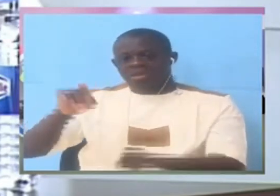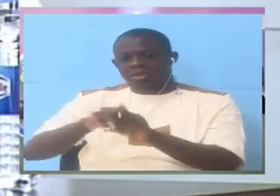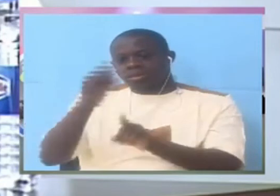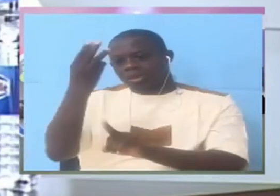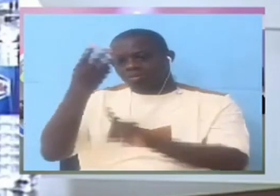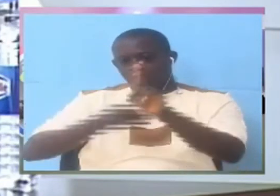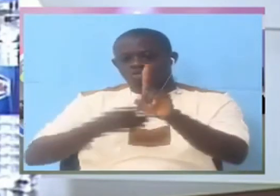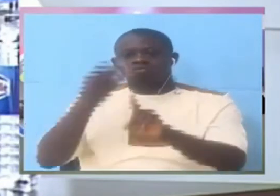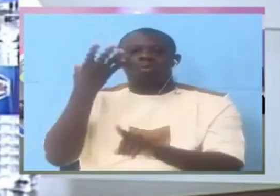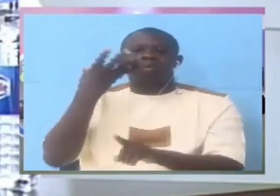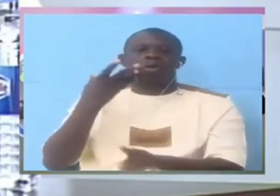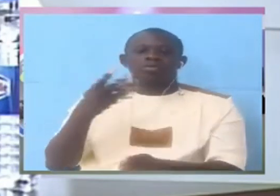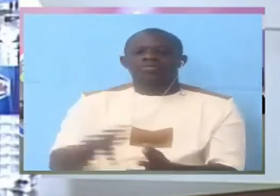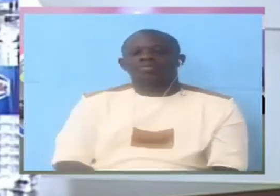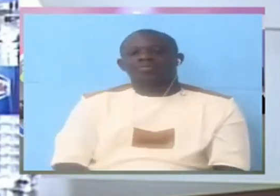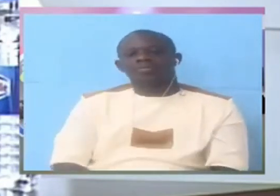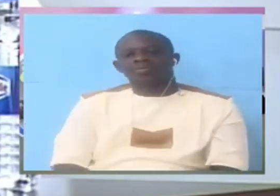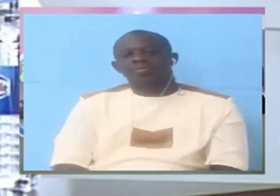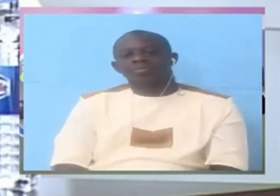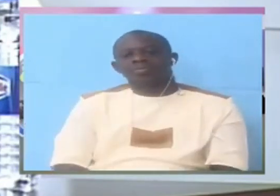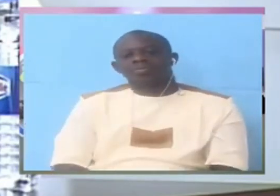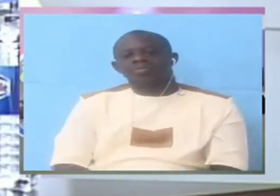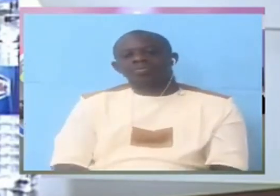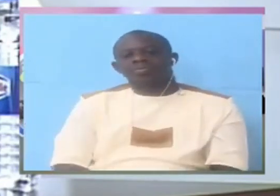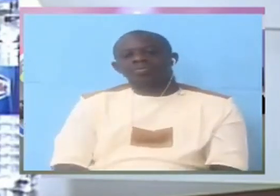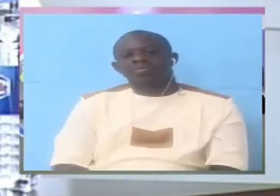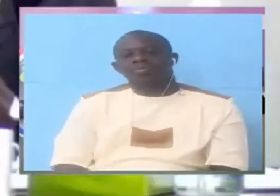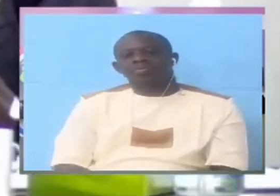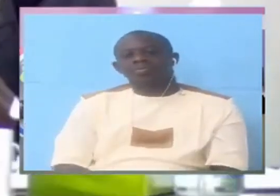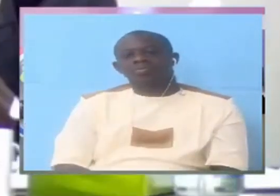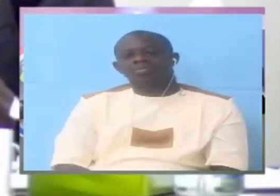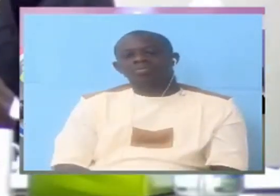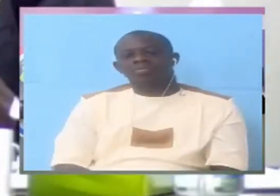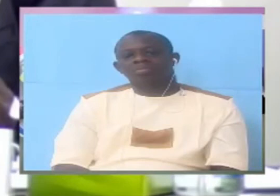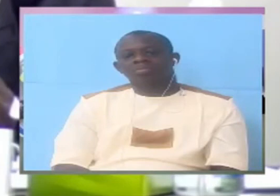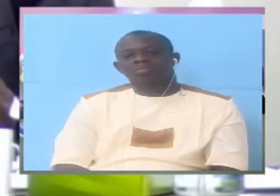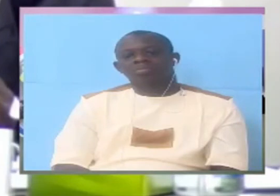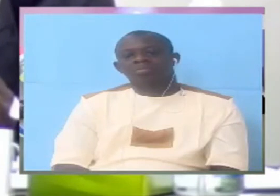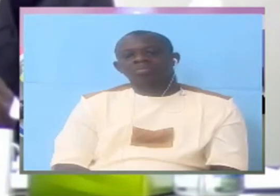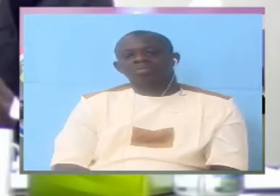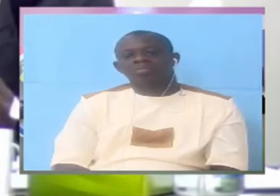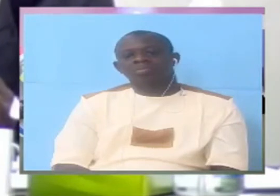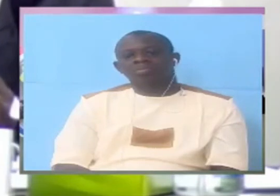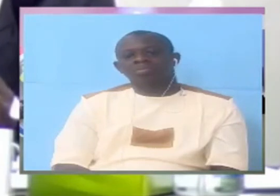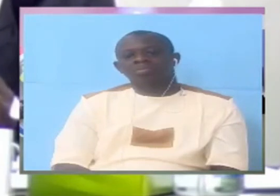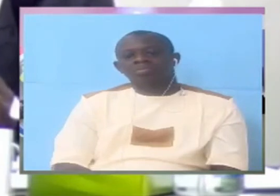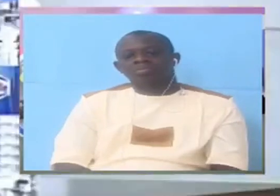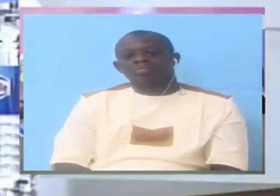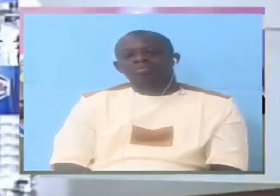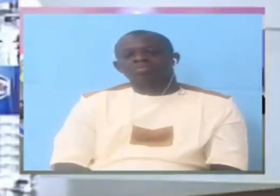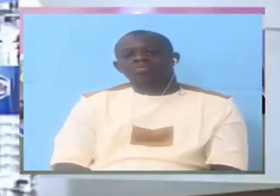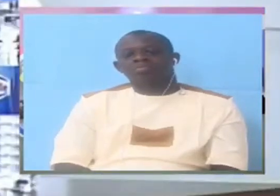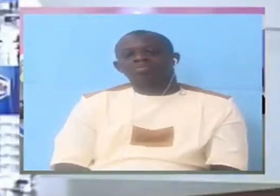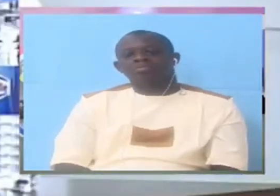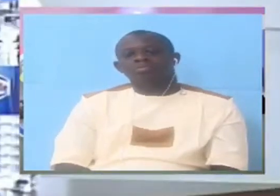but when what did you know this would be you see the very much should hold on a second this is what I'm saying I said